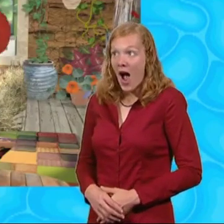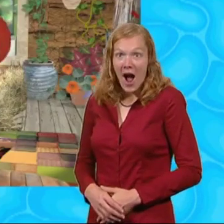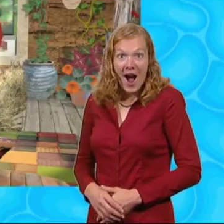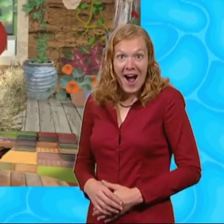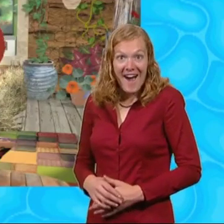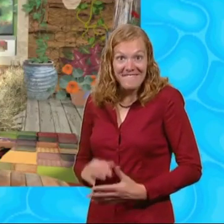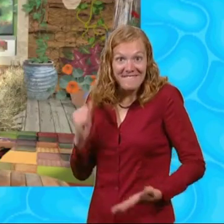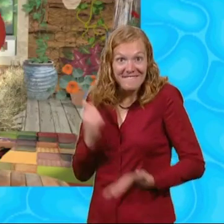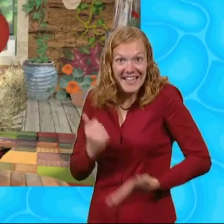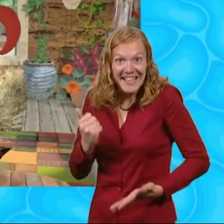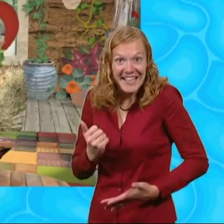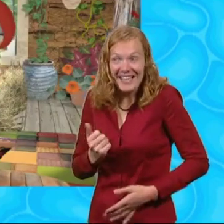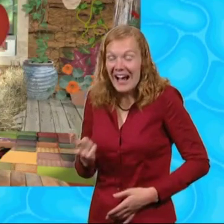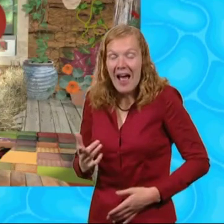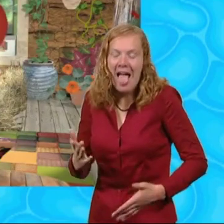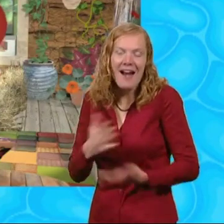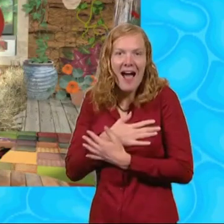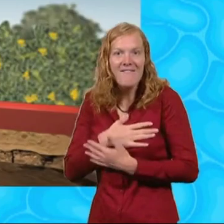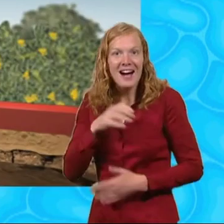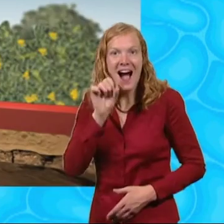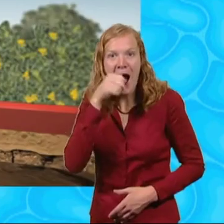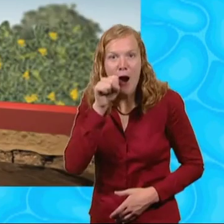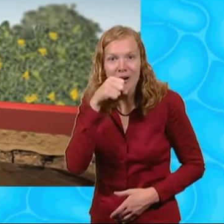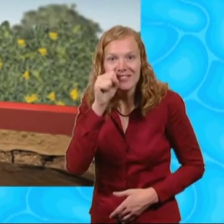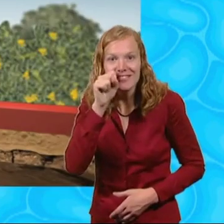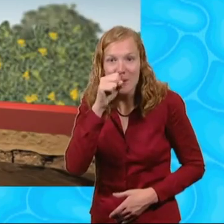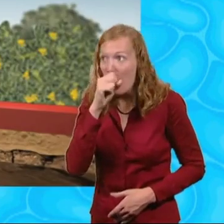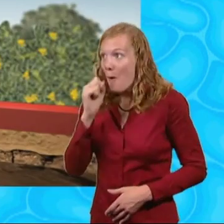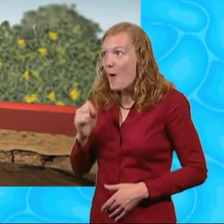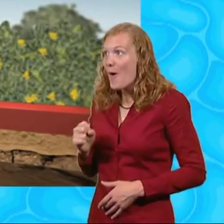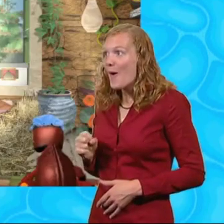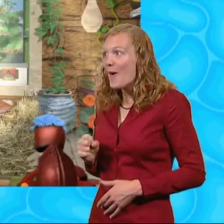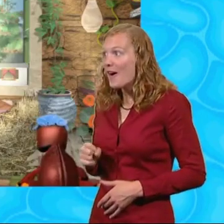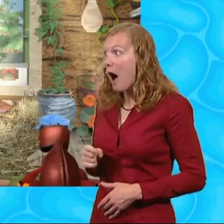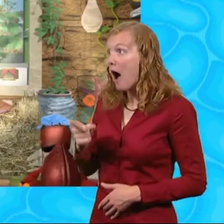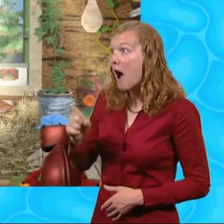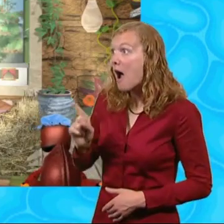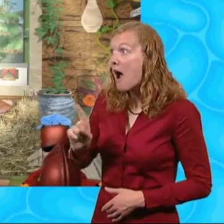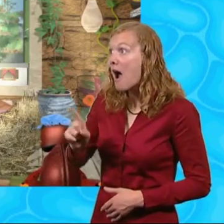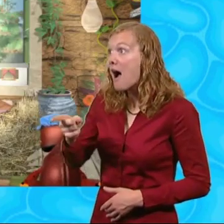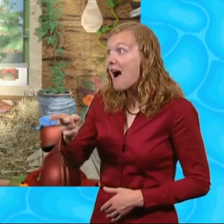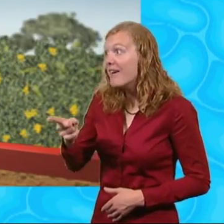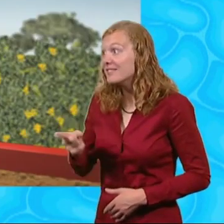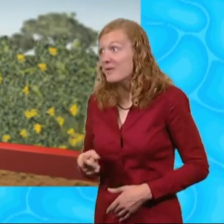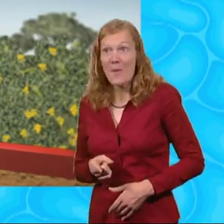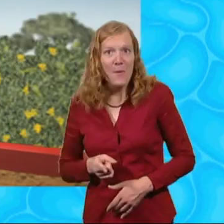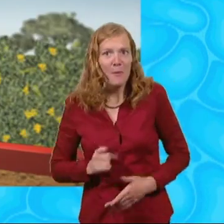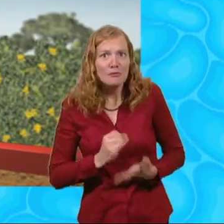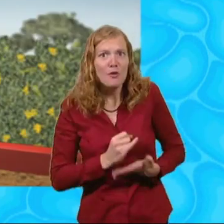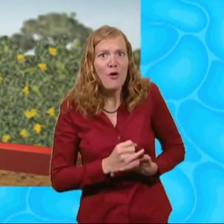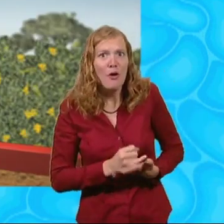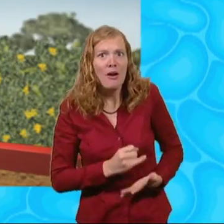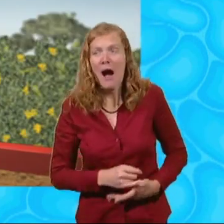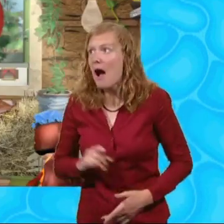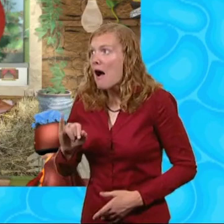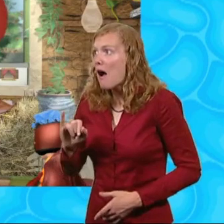Fantastic. I love carrots. Wah! What's the matter Ken? There's a leak in your